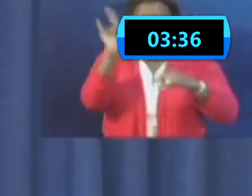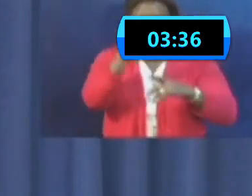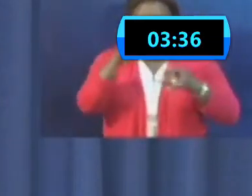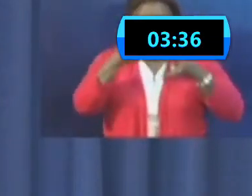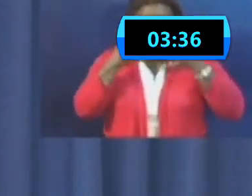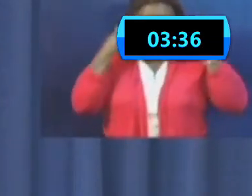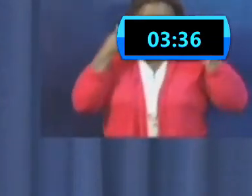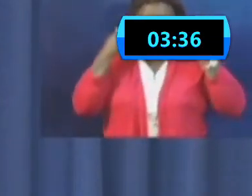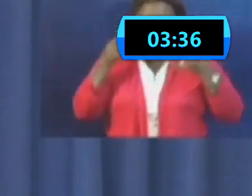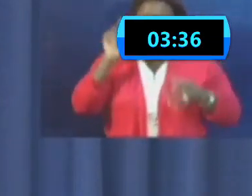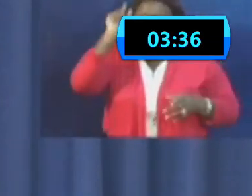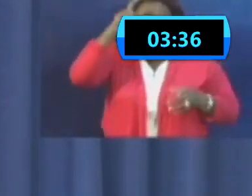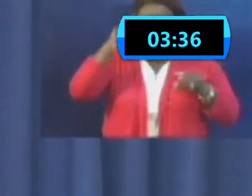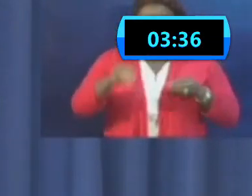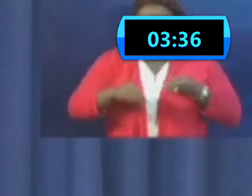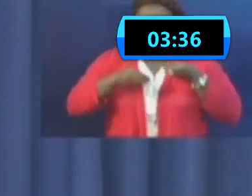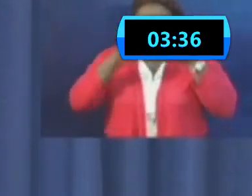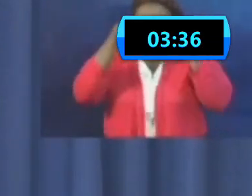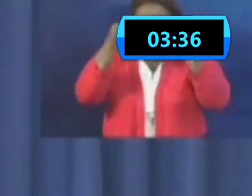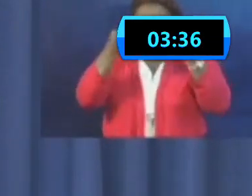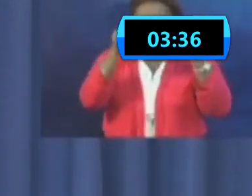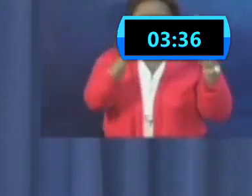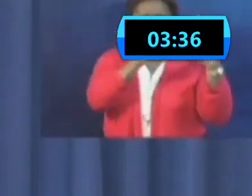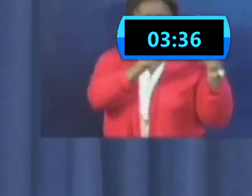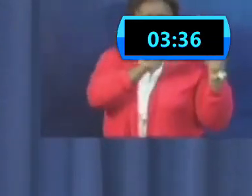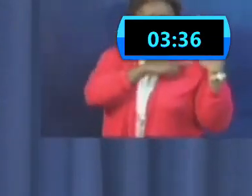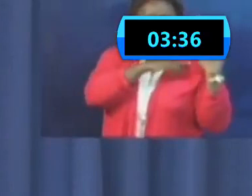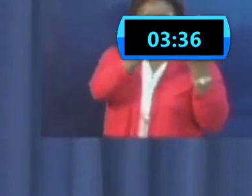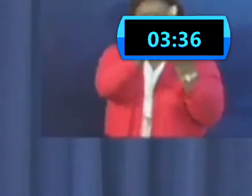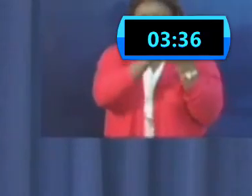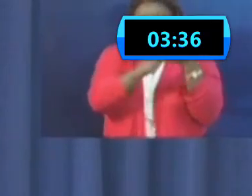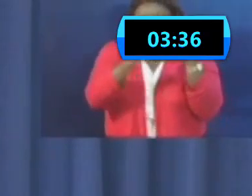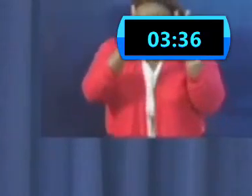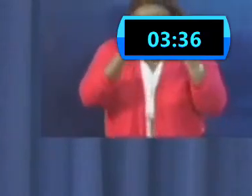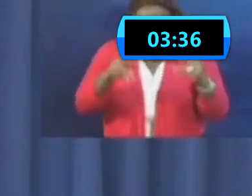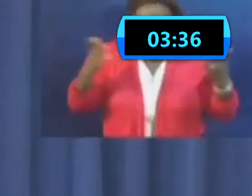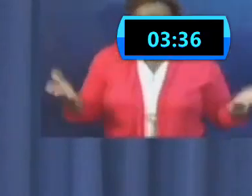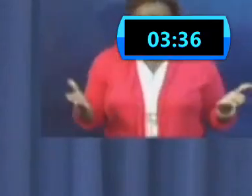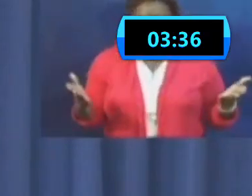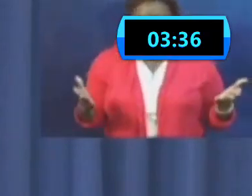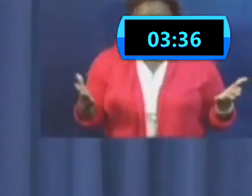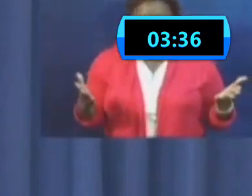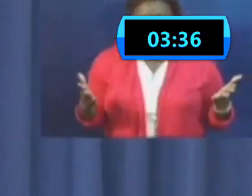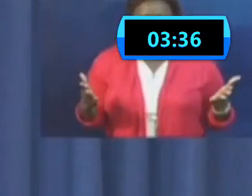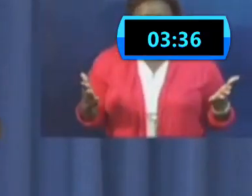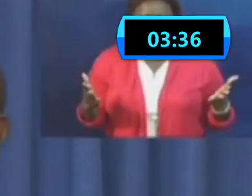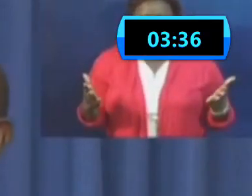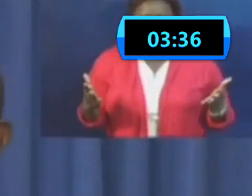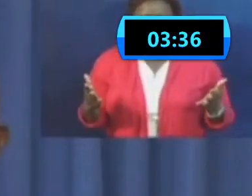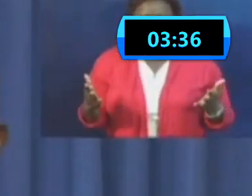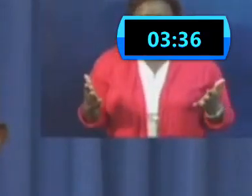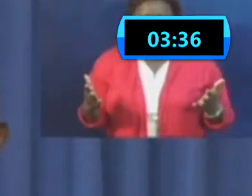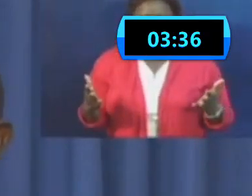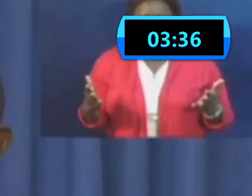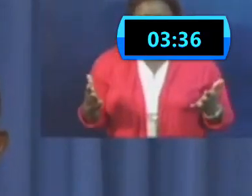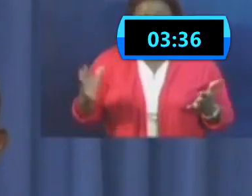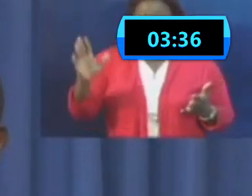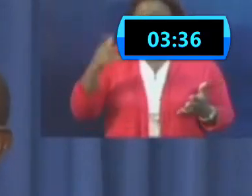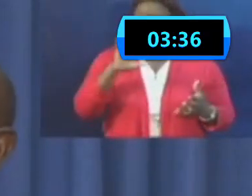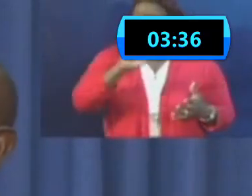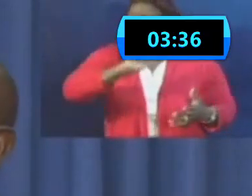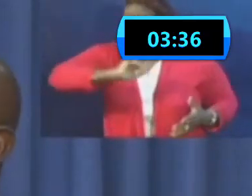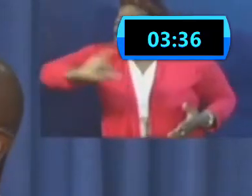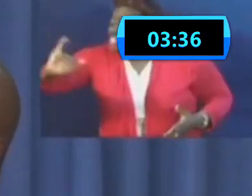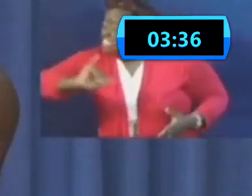who is going to be responsible? And of course, the same person who is saying that is holding the minister responsible